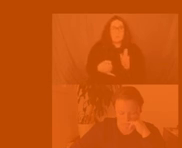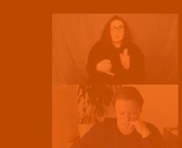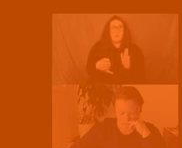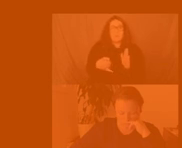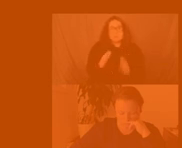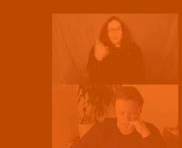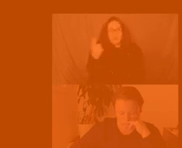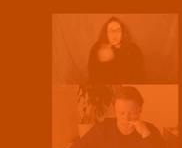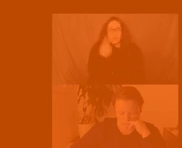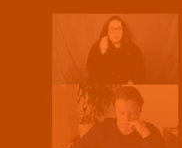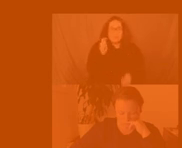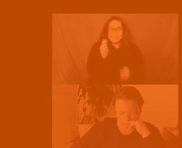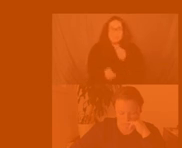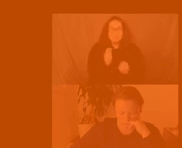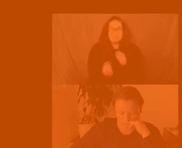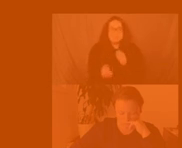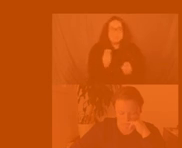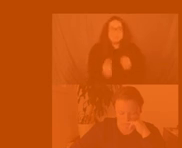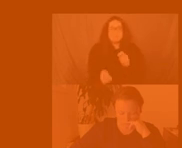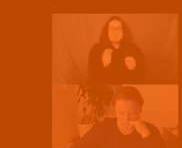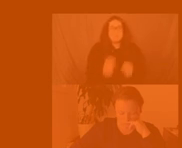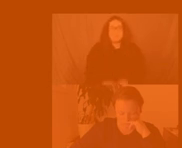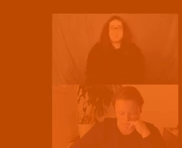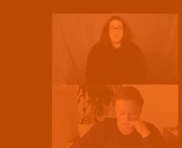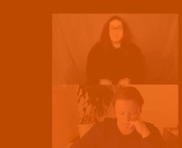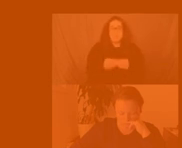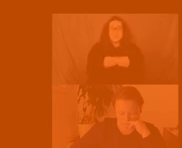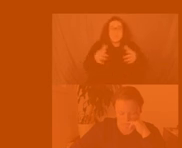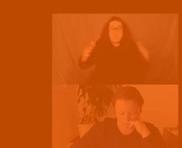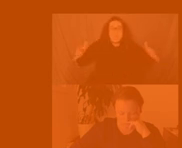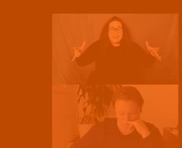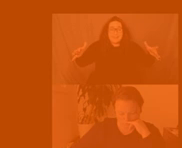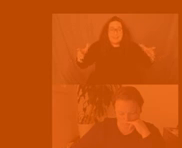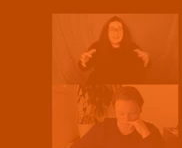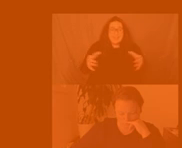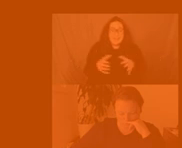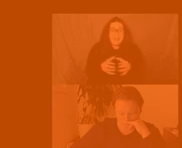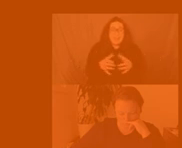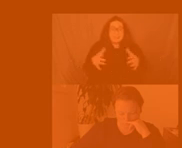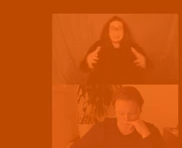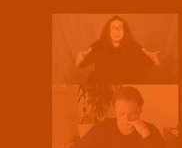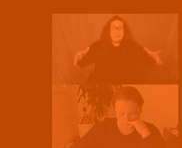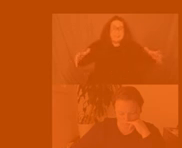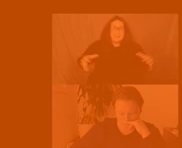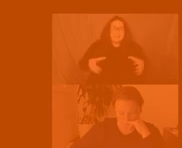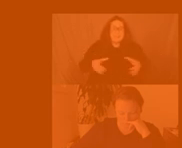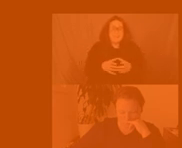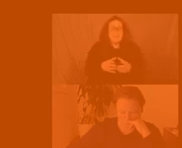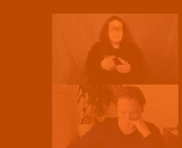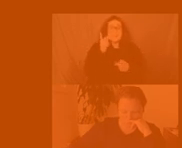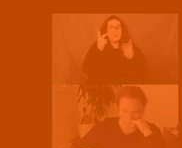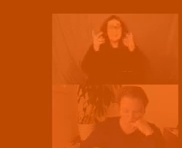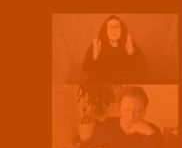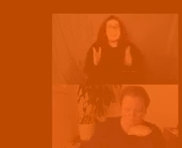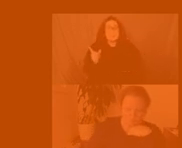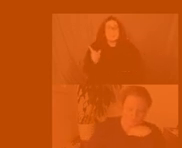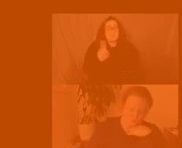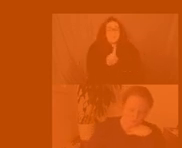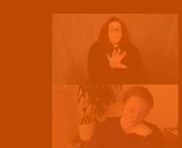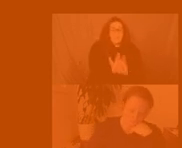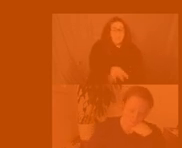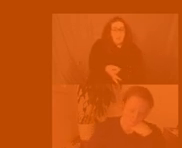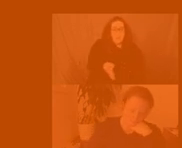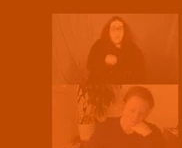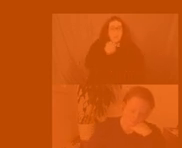it contracts and expands upon the floor as visitors remove identical elements from it and